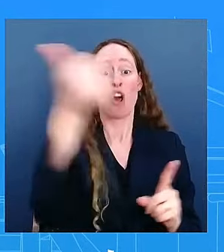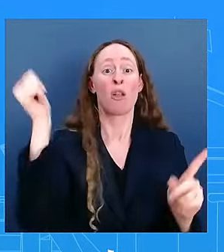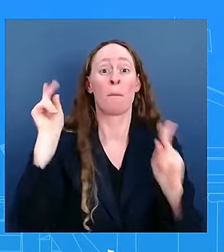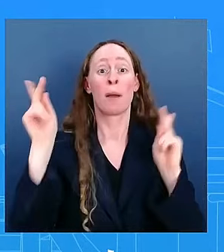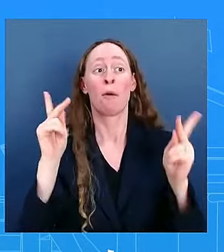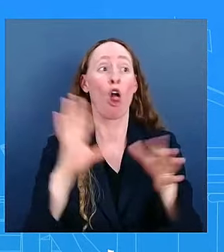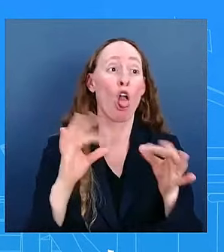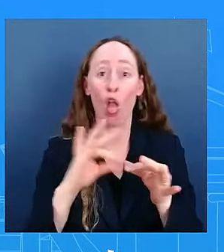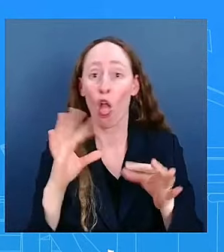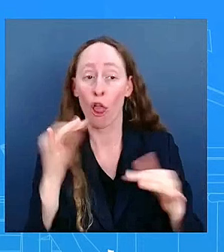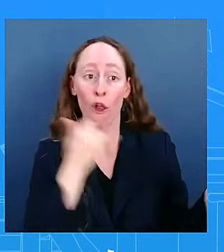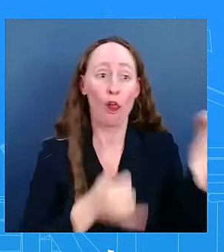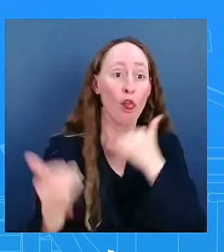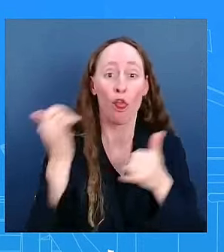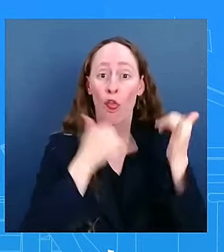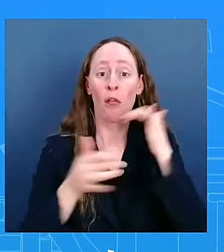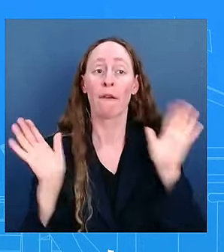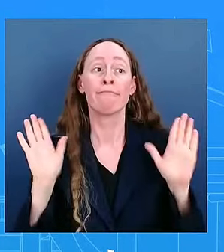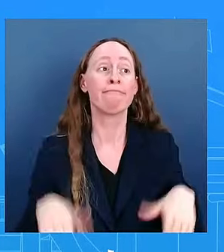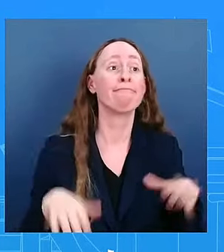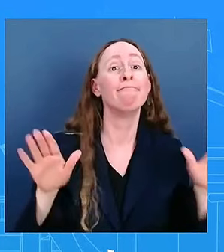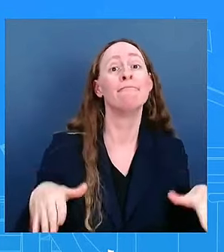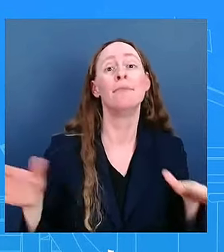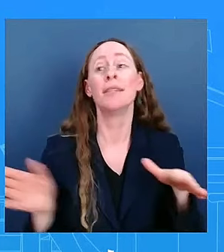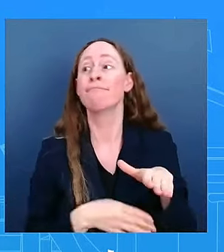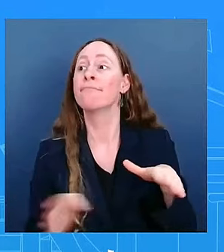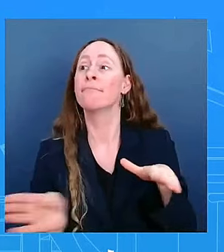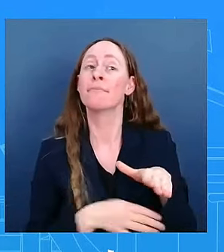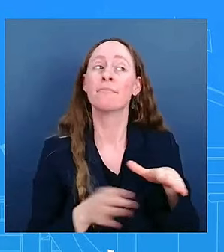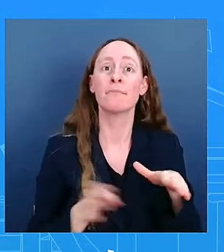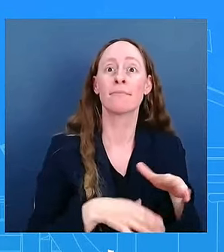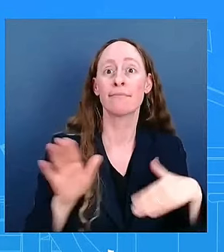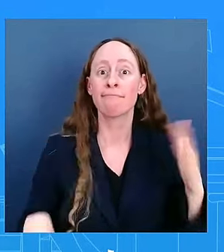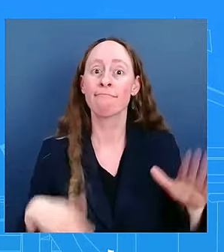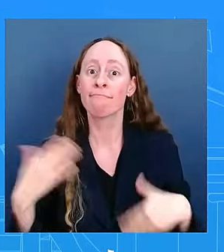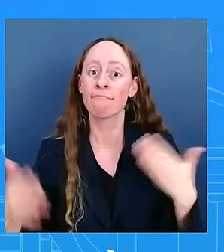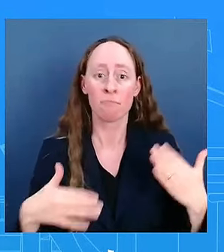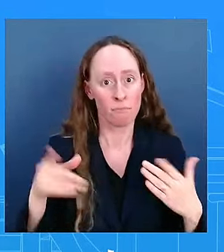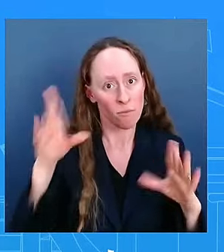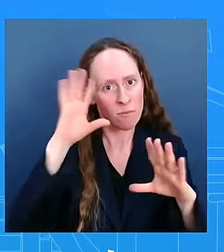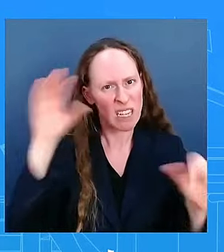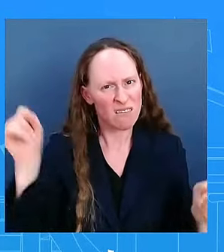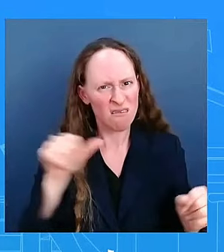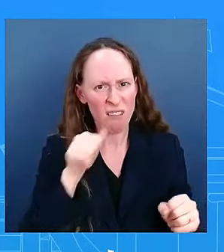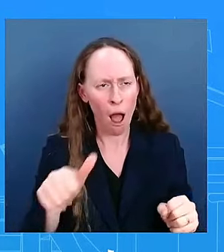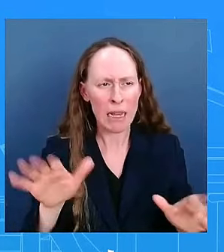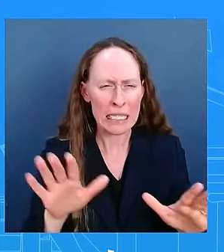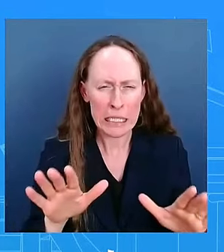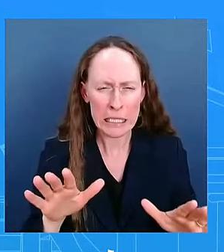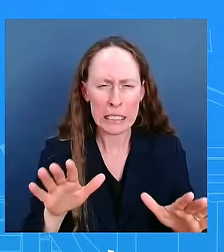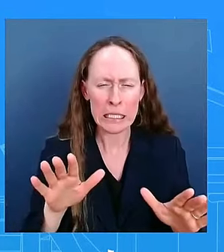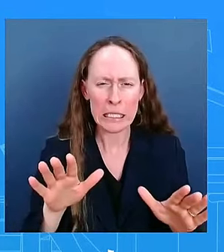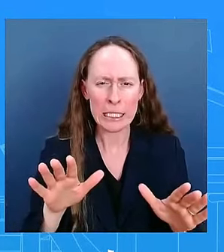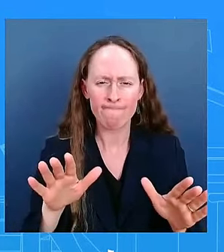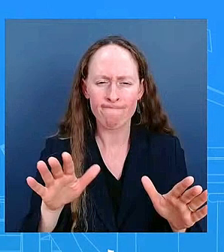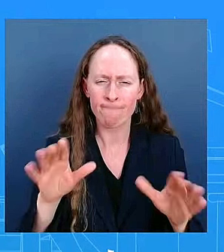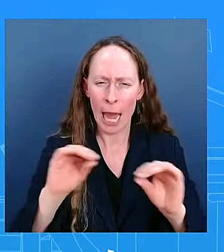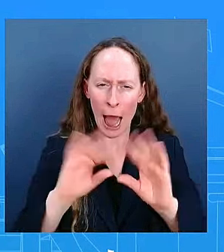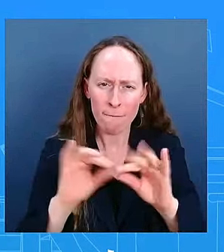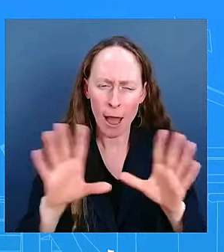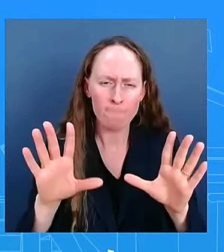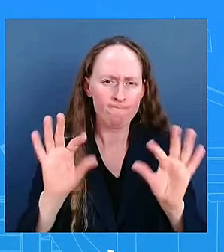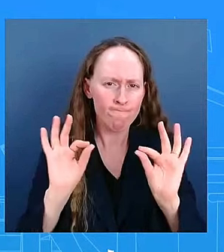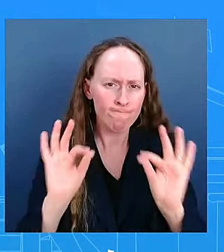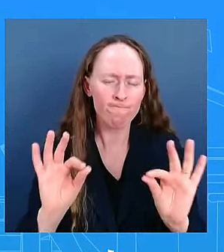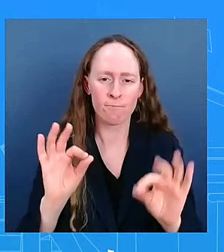And this President wanted to make sure it was not taken out of context. And so he wanted to clarify. I think that tells you